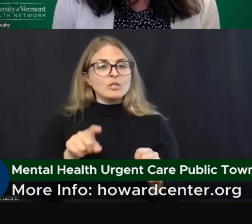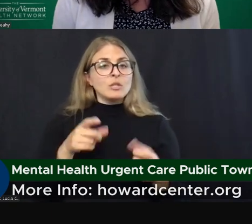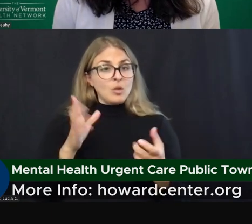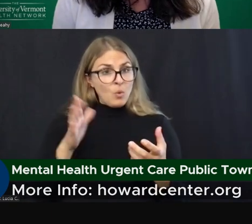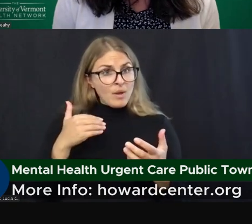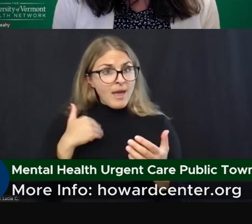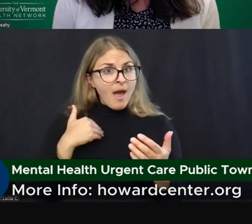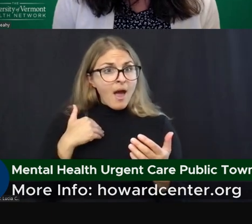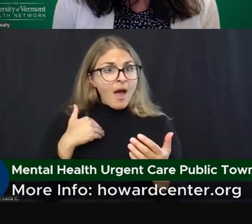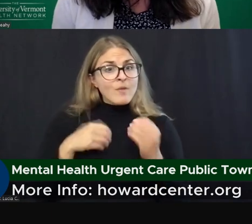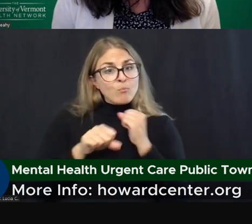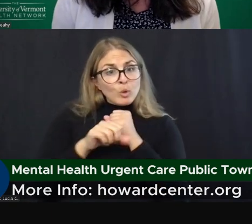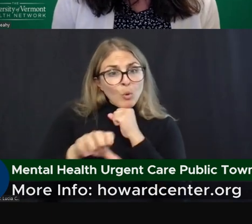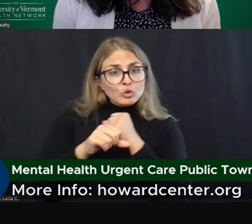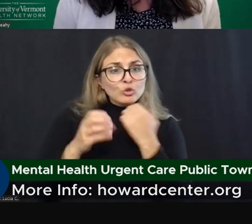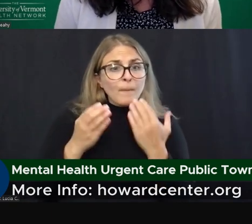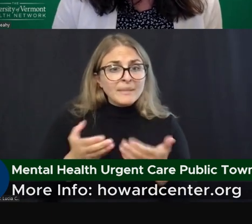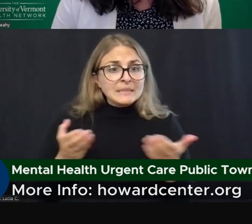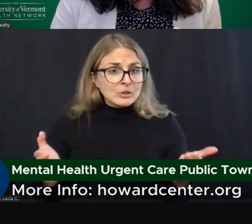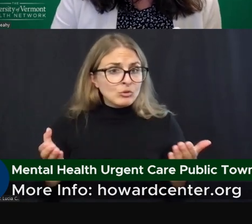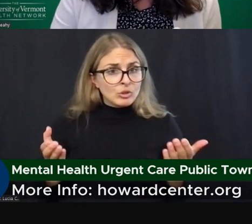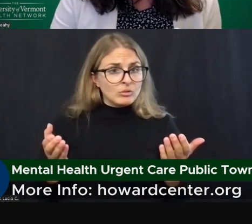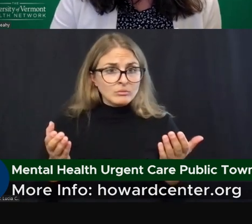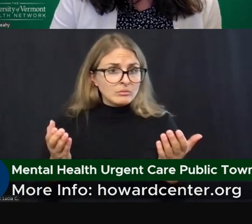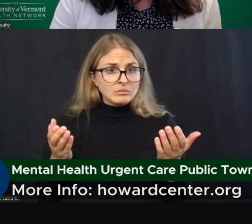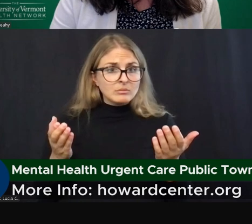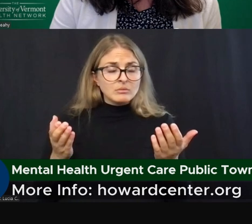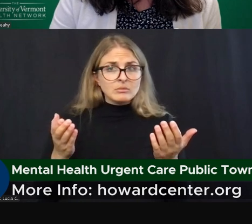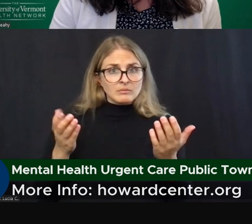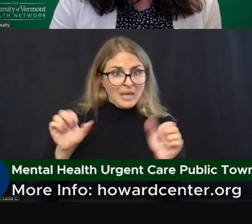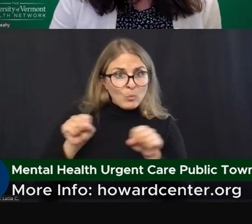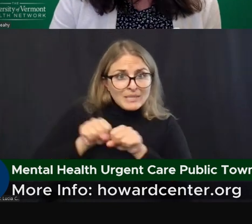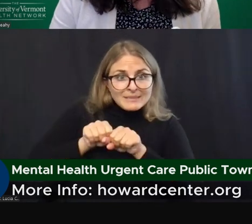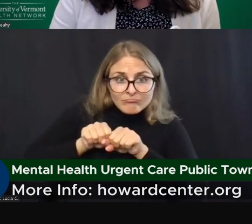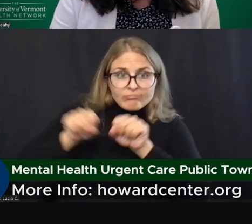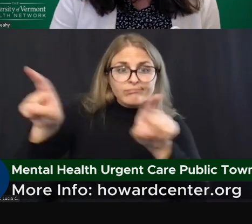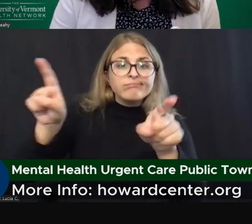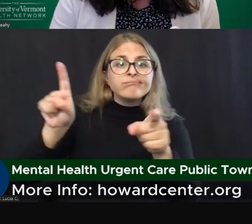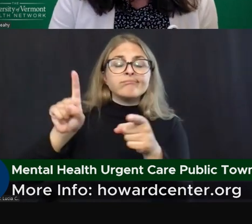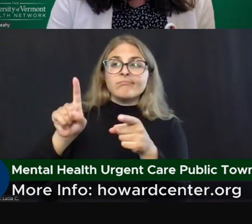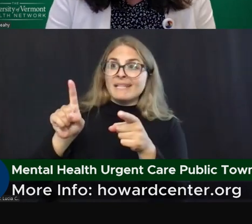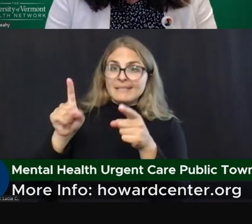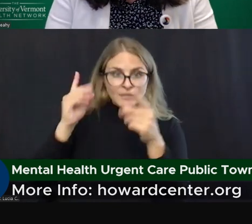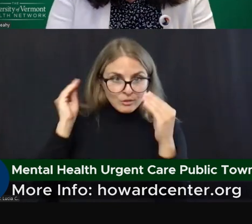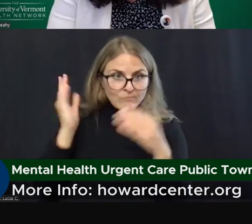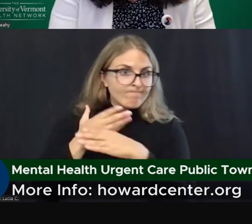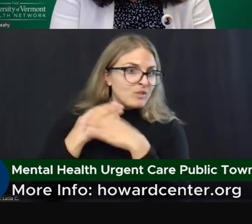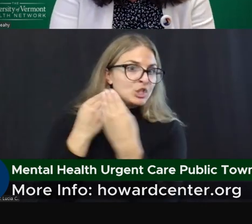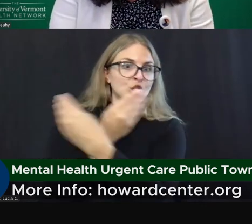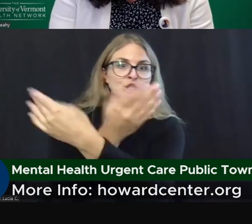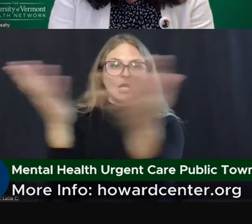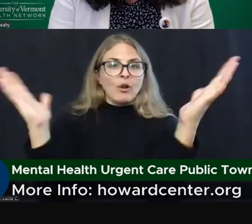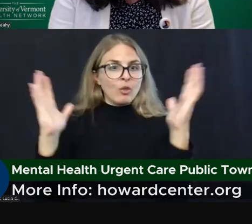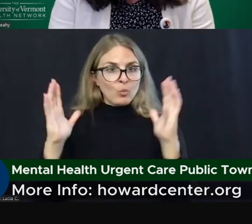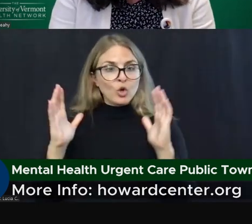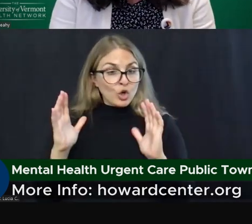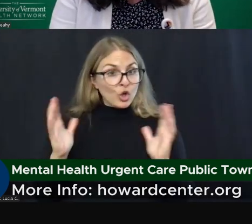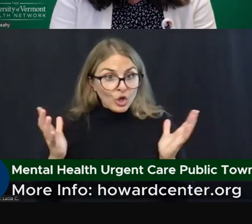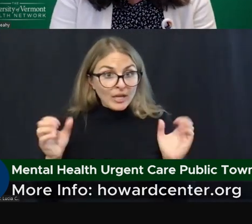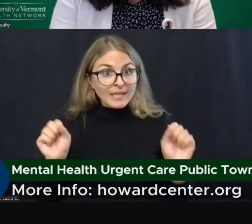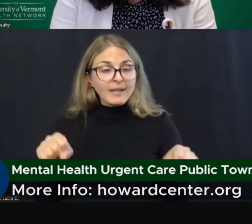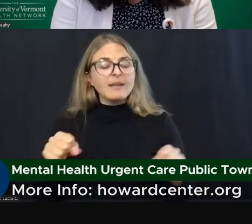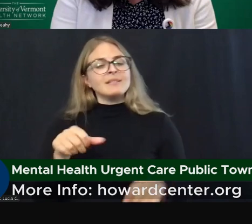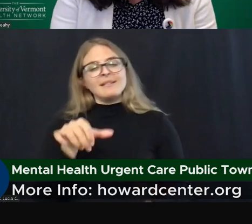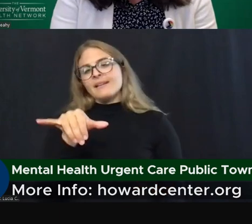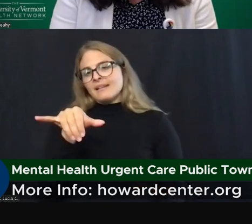promotional materials that we can send out that others can spread about the service. And the short answer is yes.